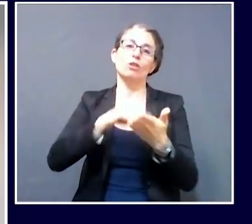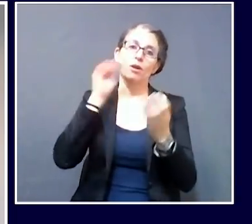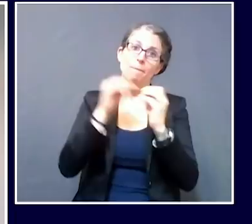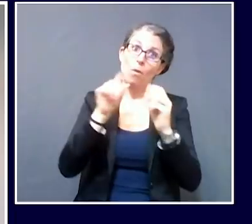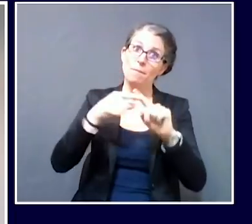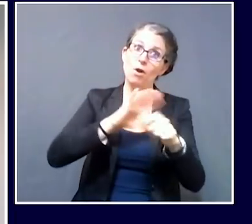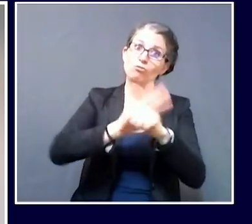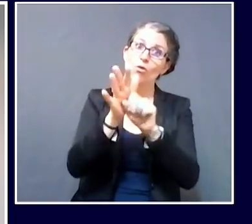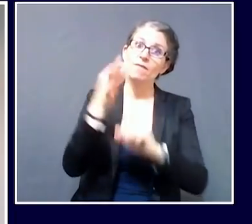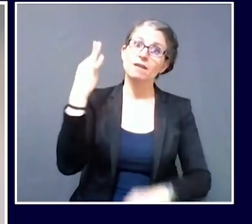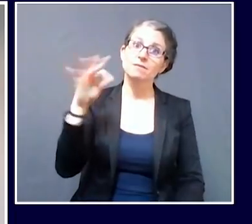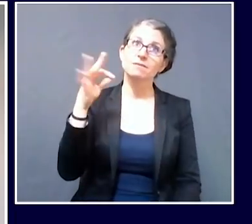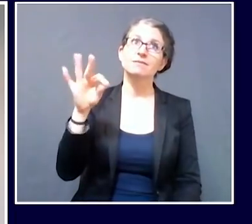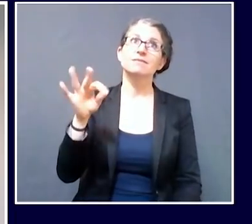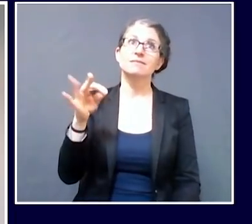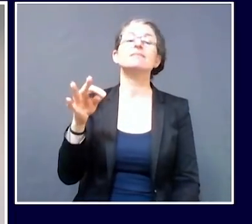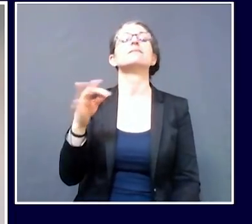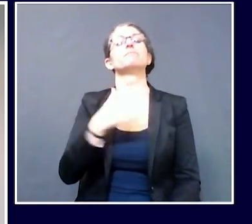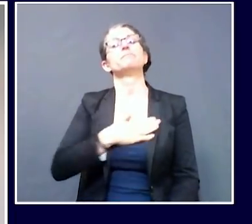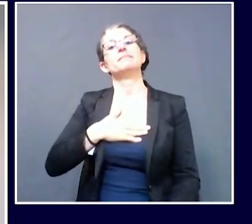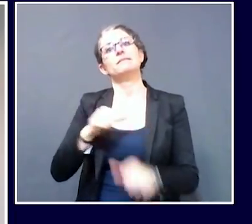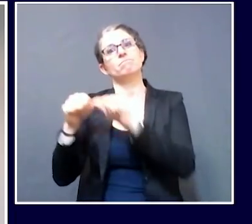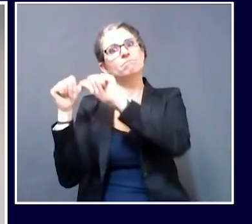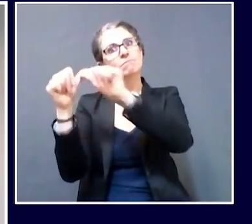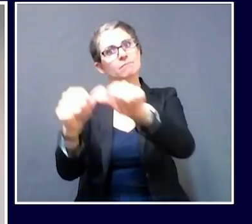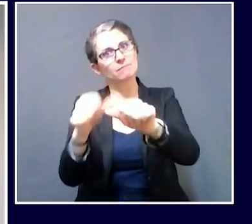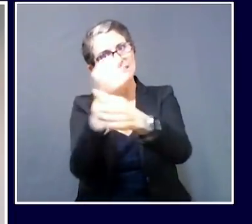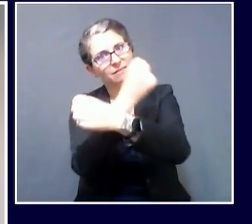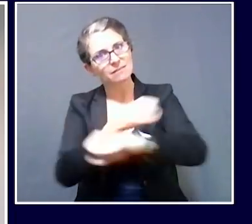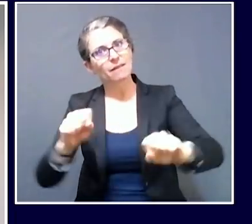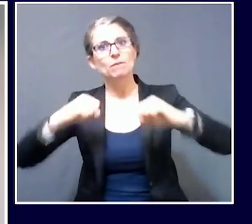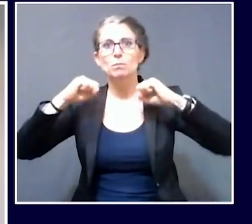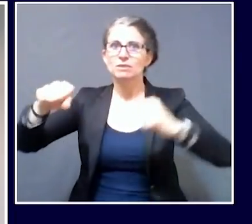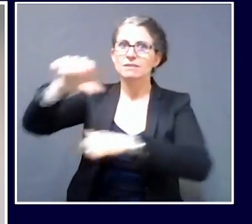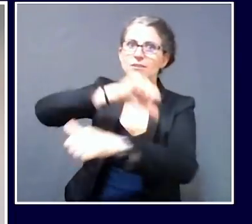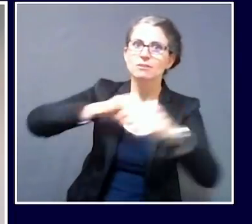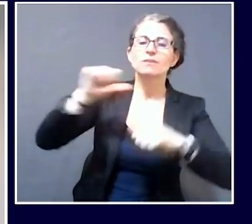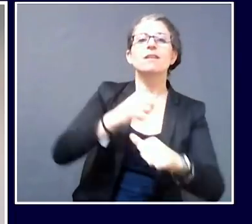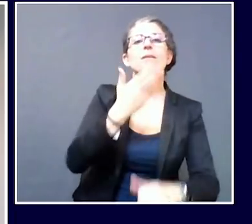safe, stay healthy. We look forward to chatting soon. Thank you very much. Have a good afternoon.